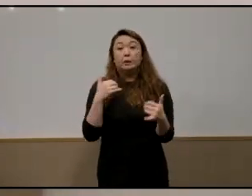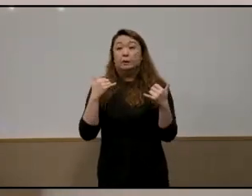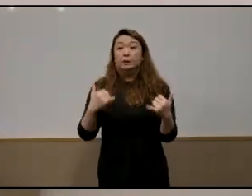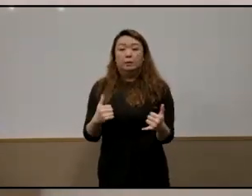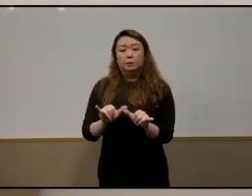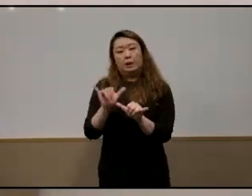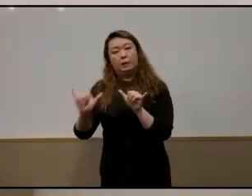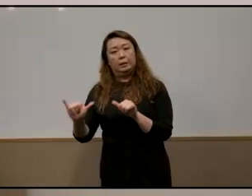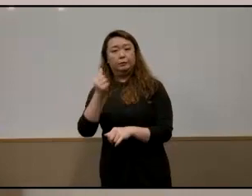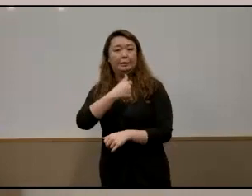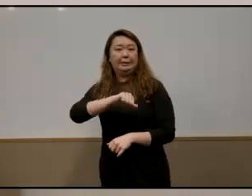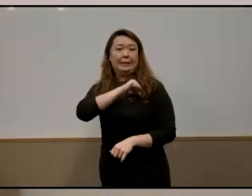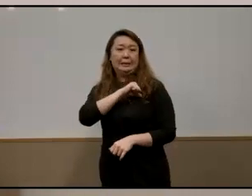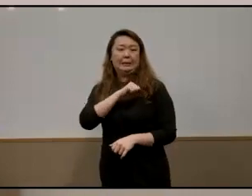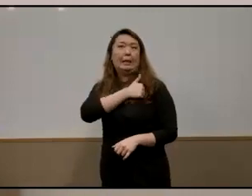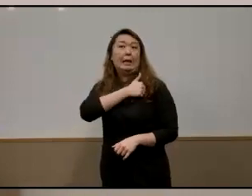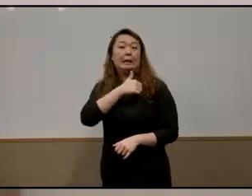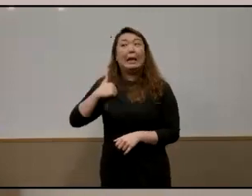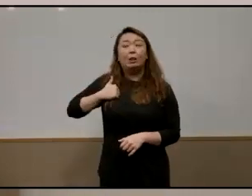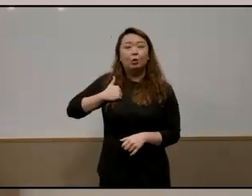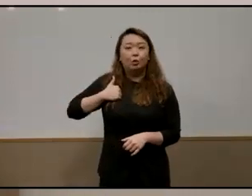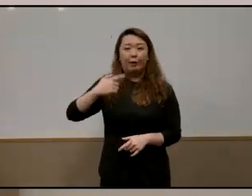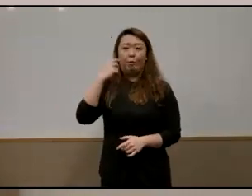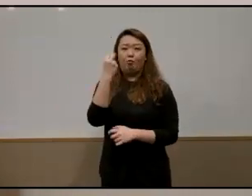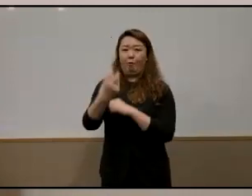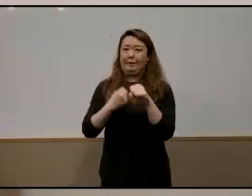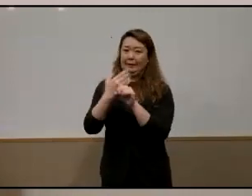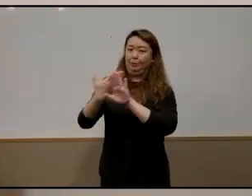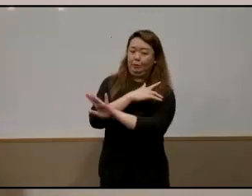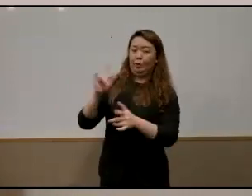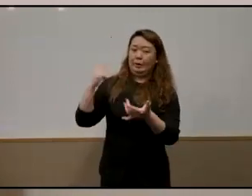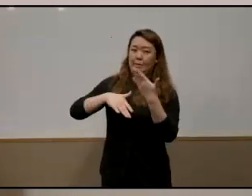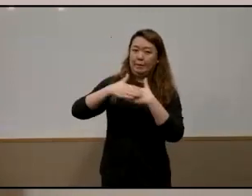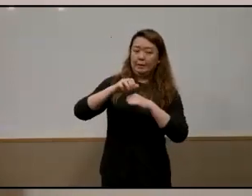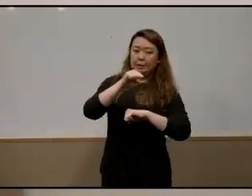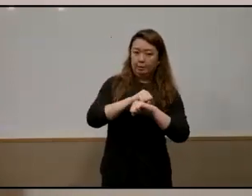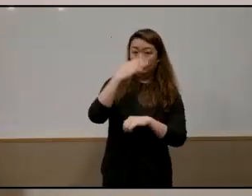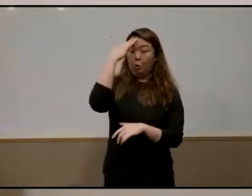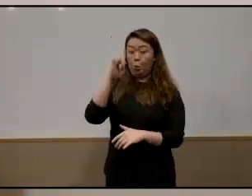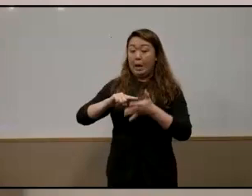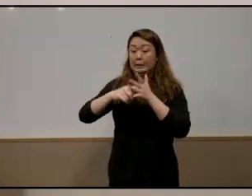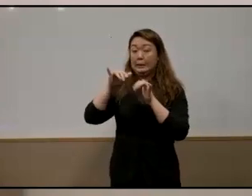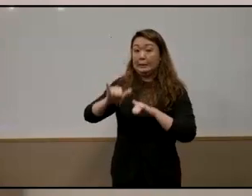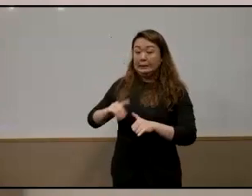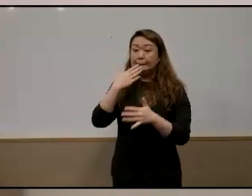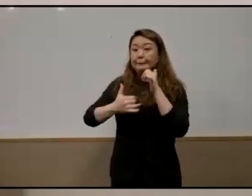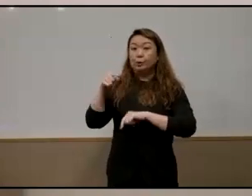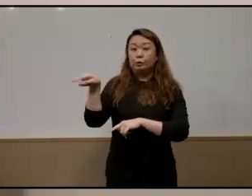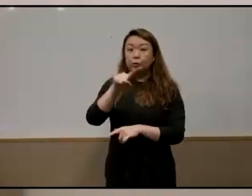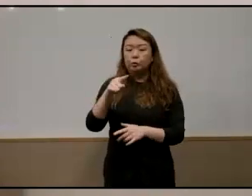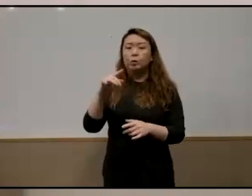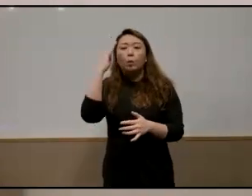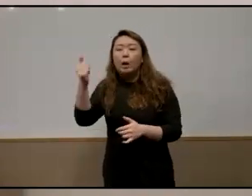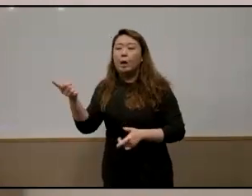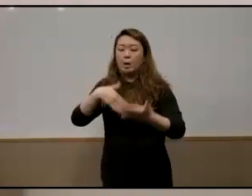for 12 years uh and before coming back to singapore and one of the reasons why i started conversations reimagined was because when i came back to singapore i felt